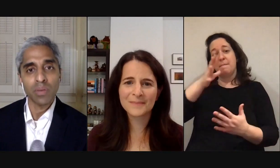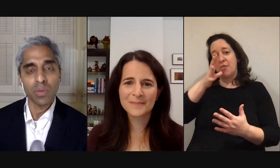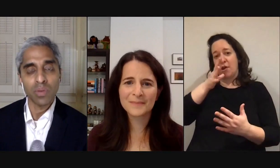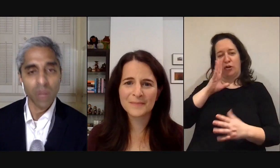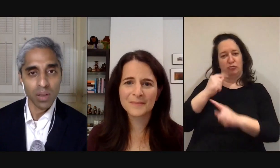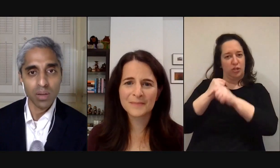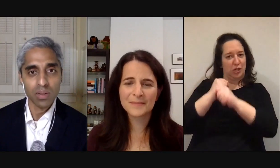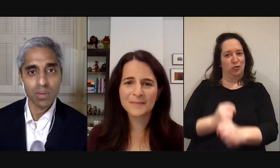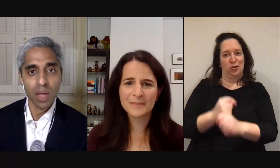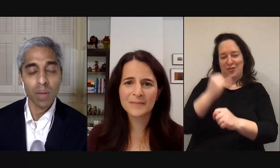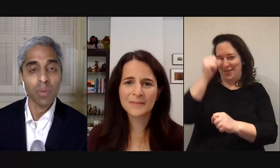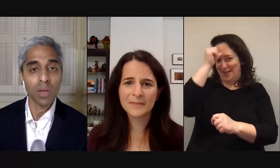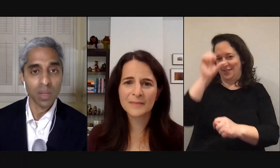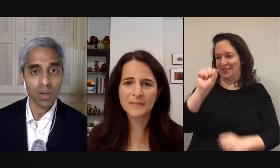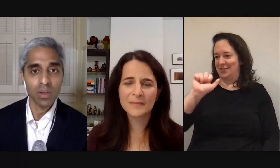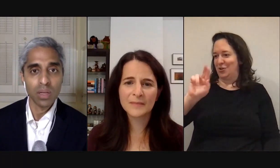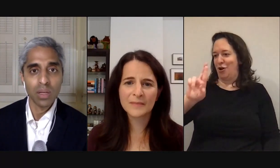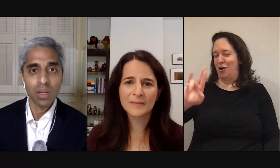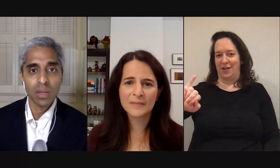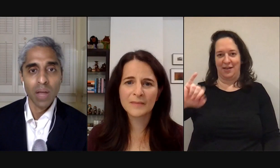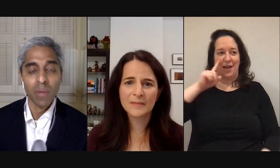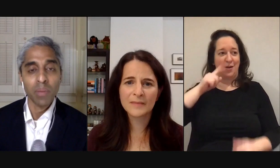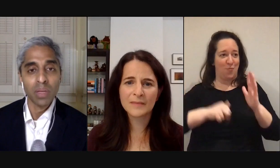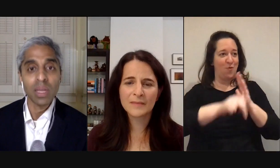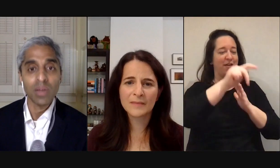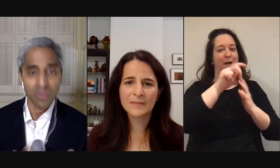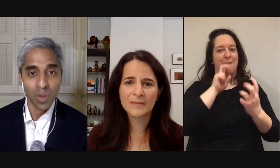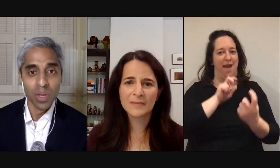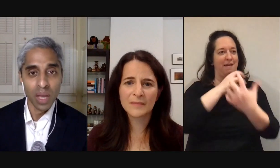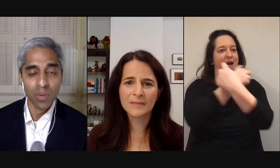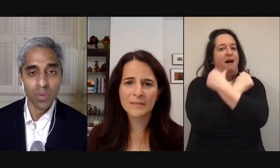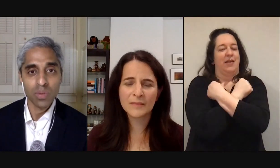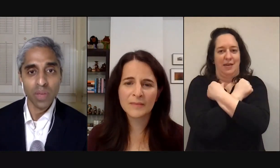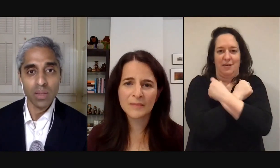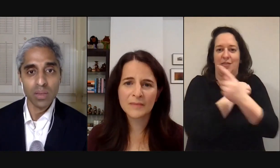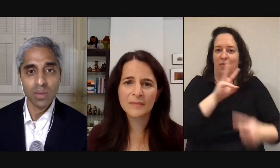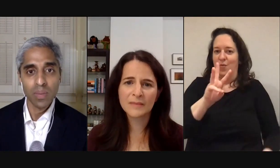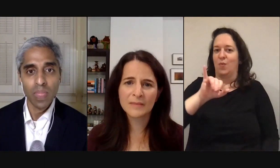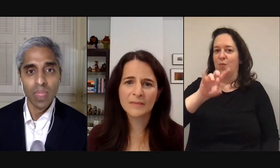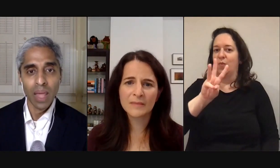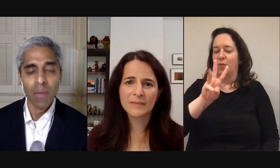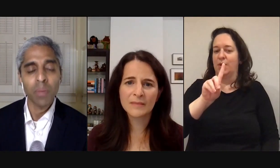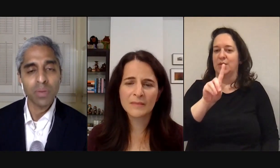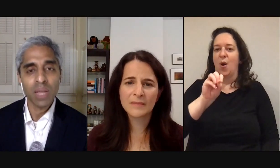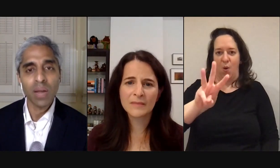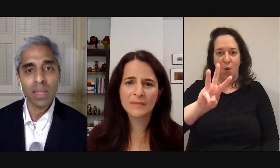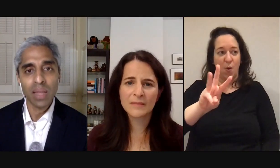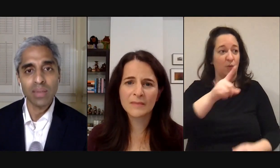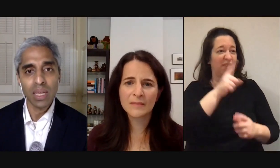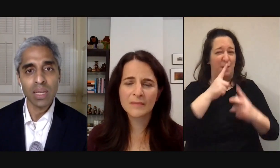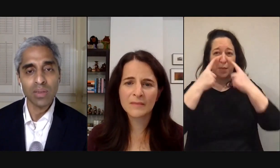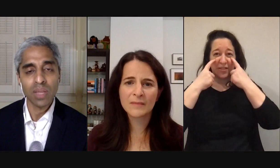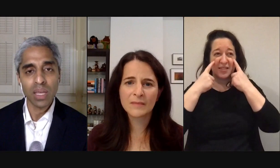steps of ruth's trailer and embracing her i remember the tears flowing down ruth's face and i remember staring